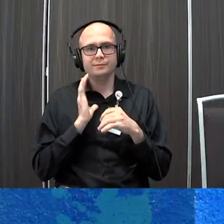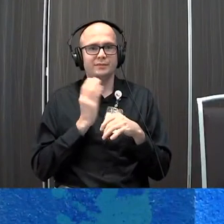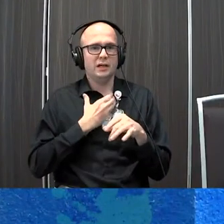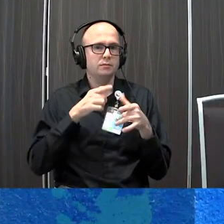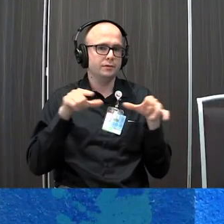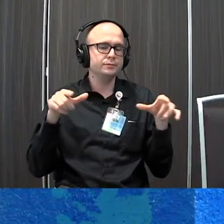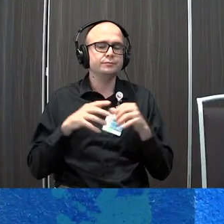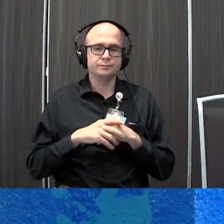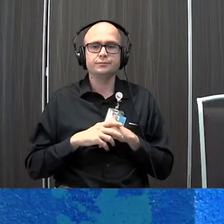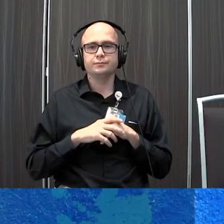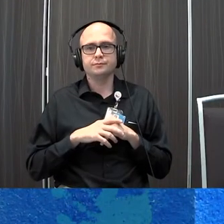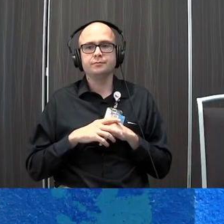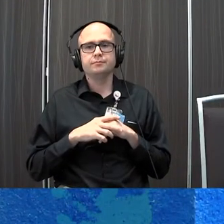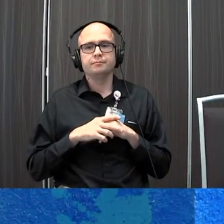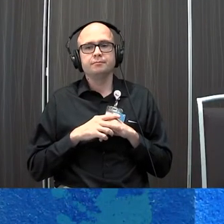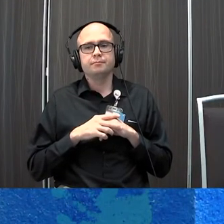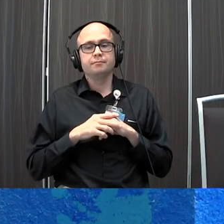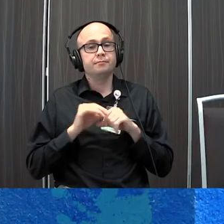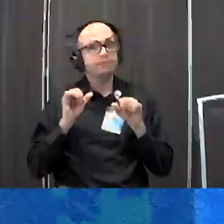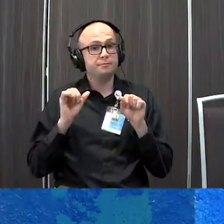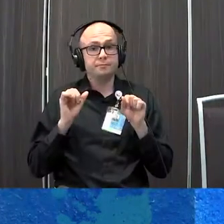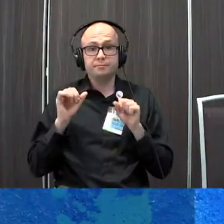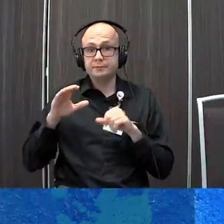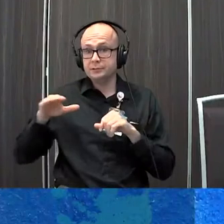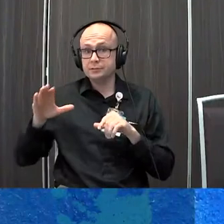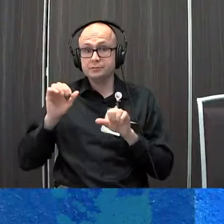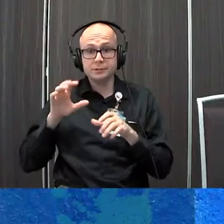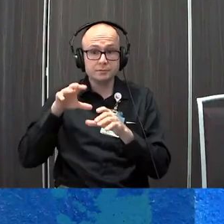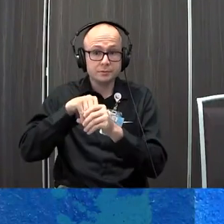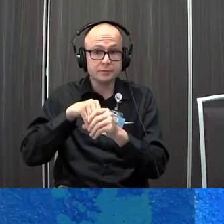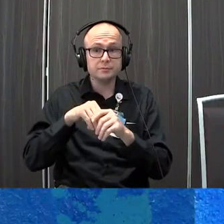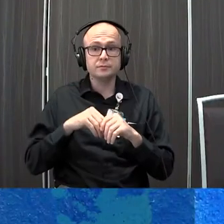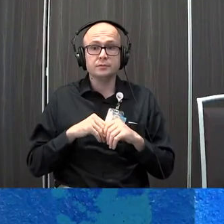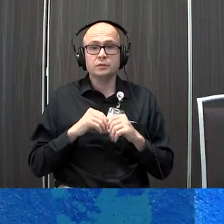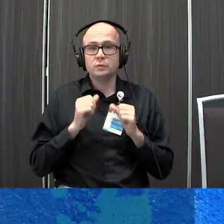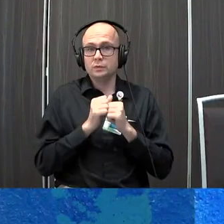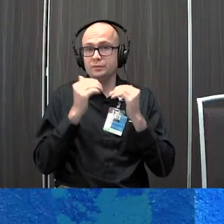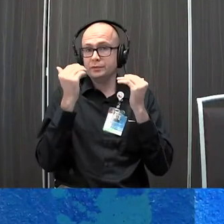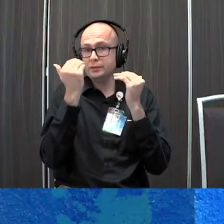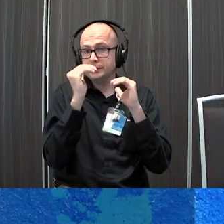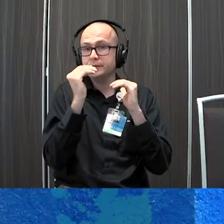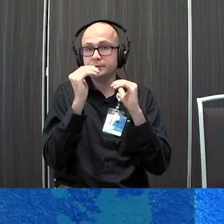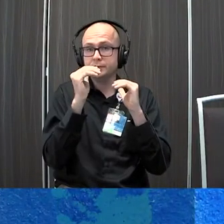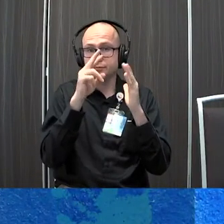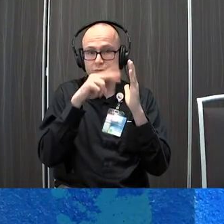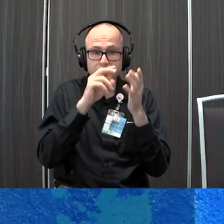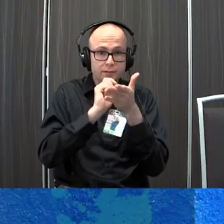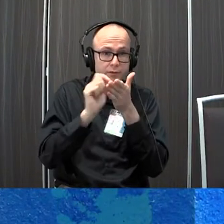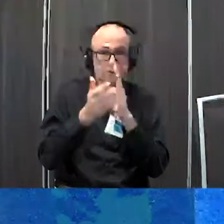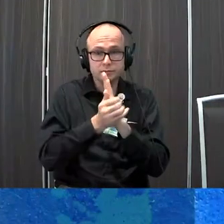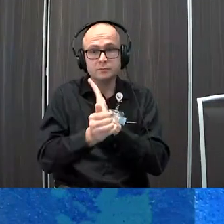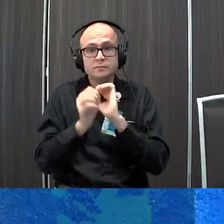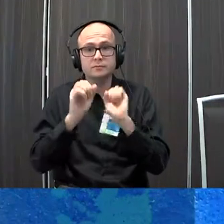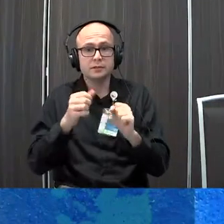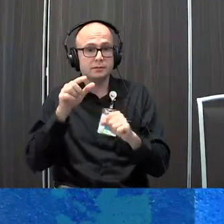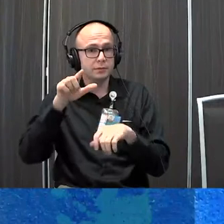so they can participate in that with some limited literacy and it can also support some